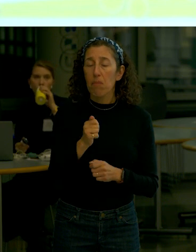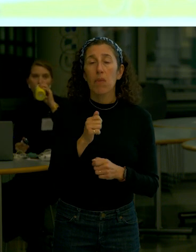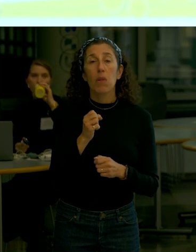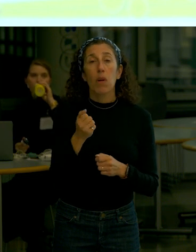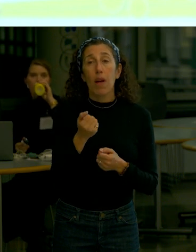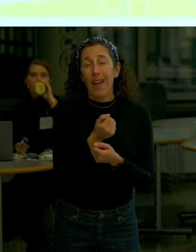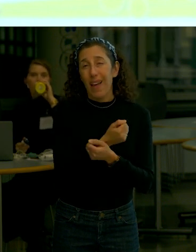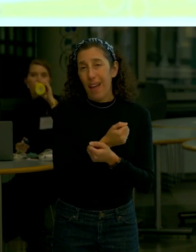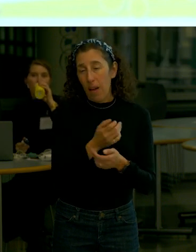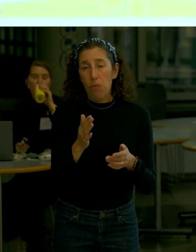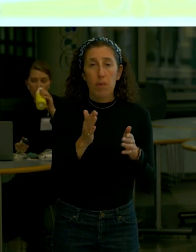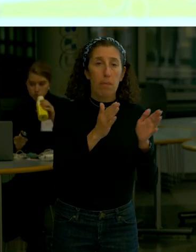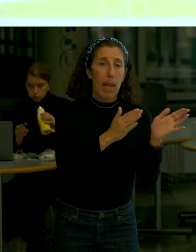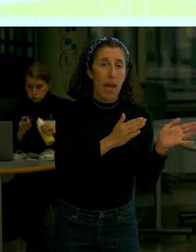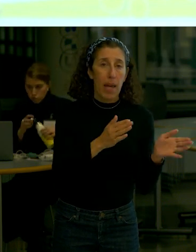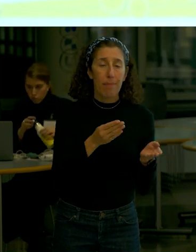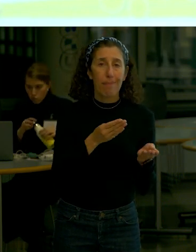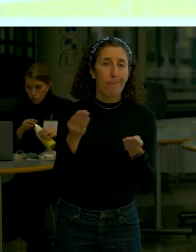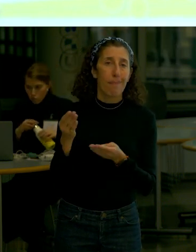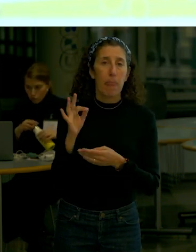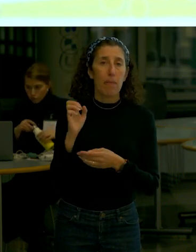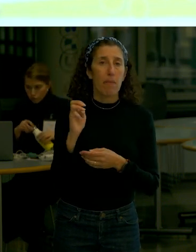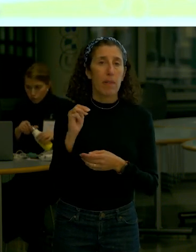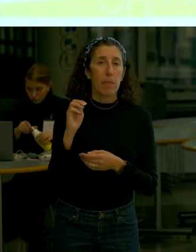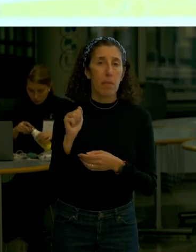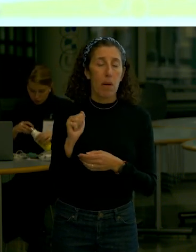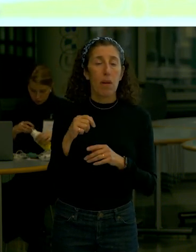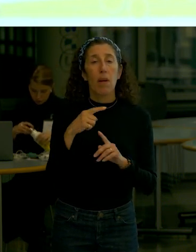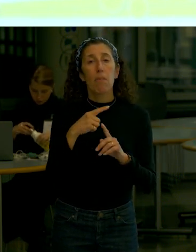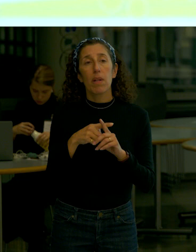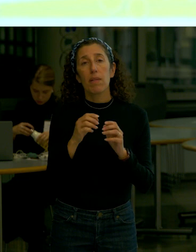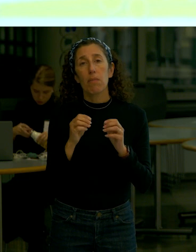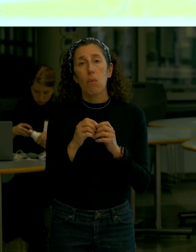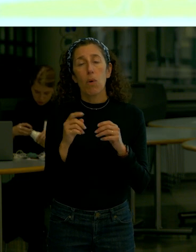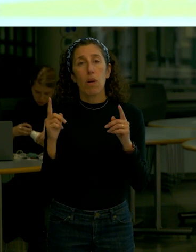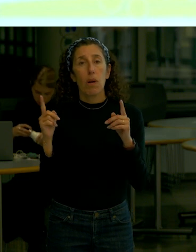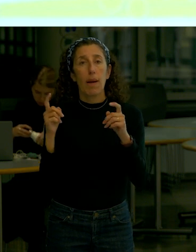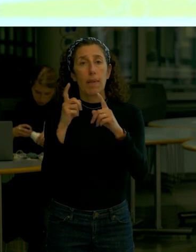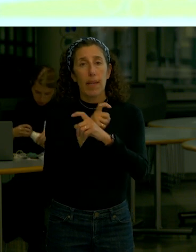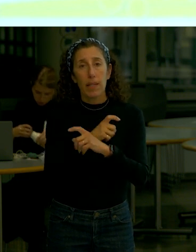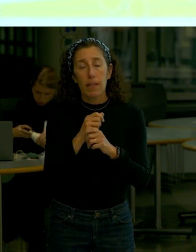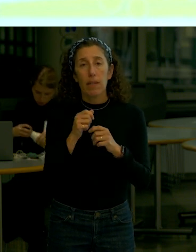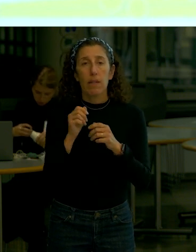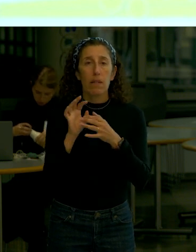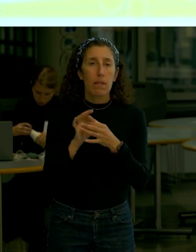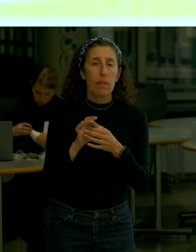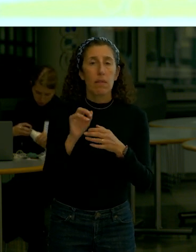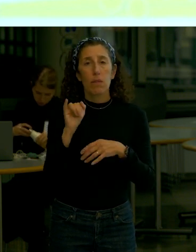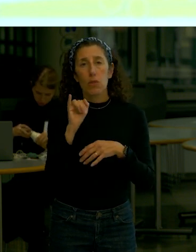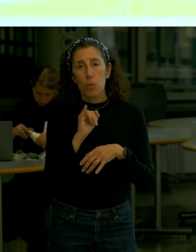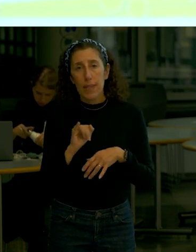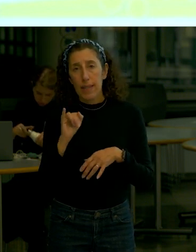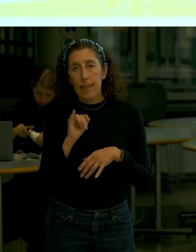authority's property will be deregulated from an insurance perspective and ongoing insurance in the future will be significantly